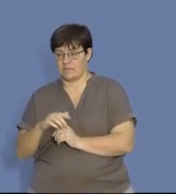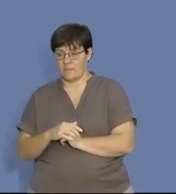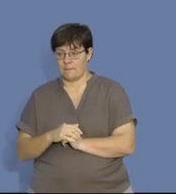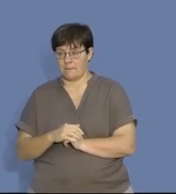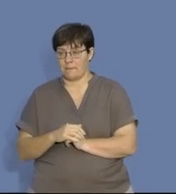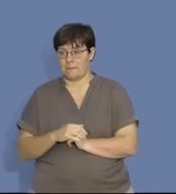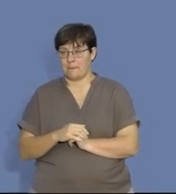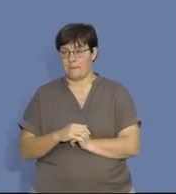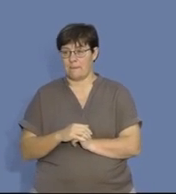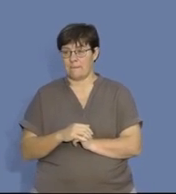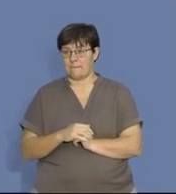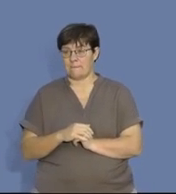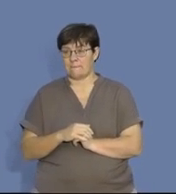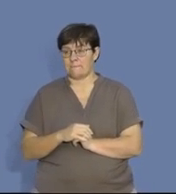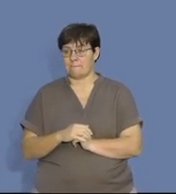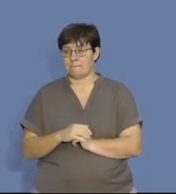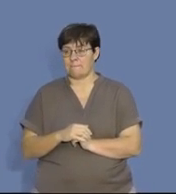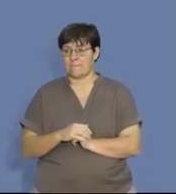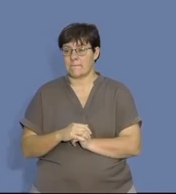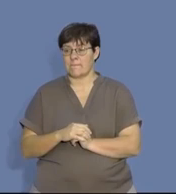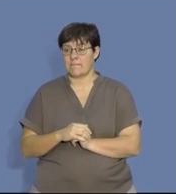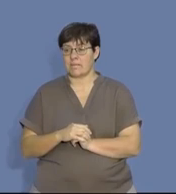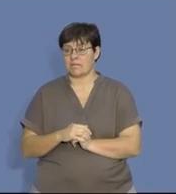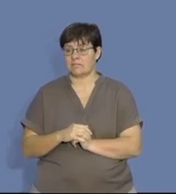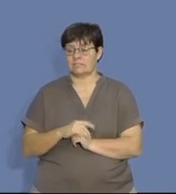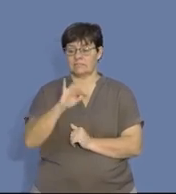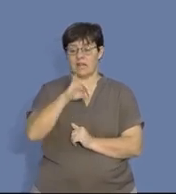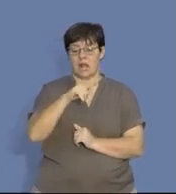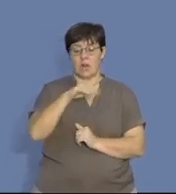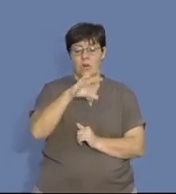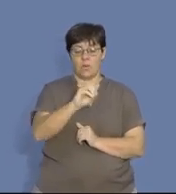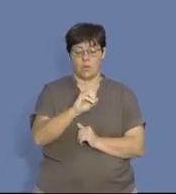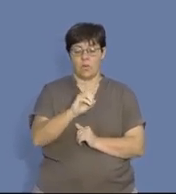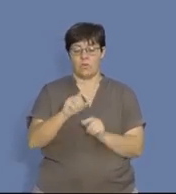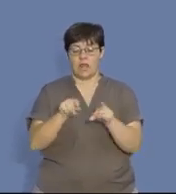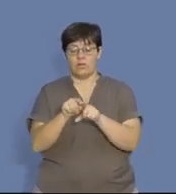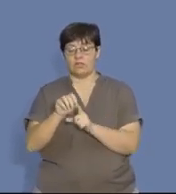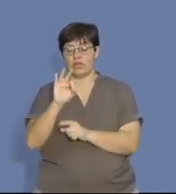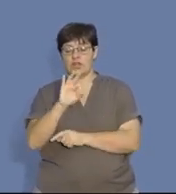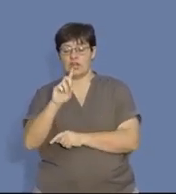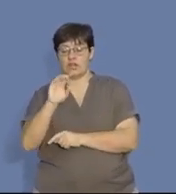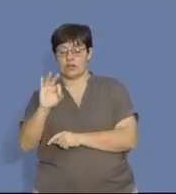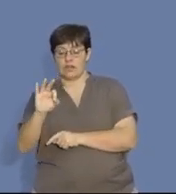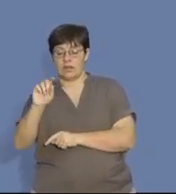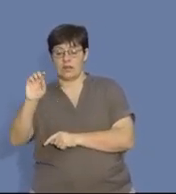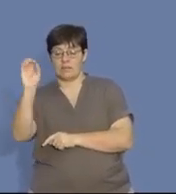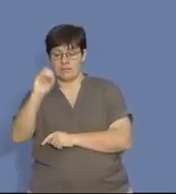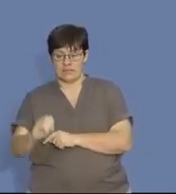fill that in. Right. So, we've got Kylo. Okay. Kylo, 33%.